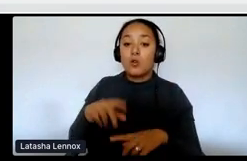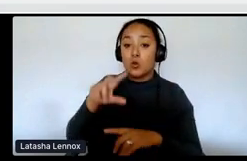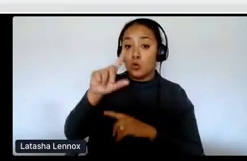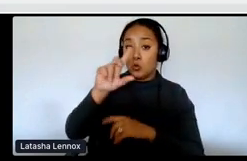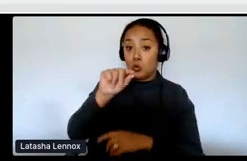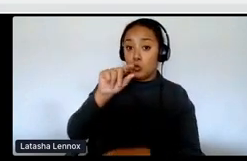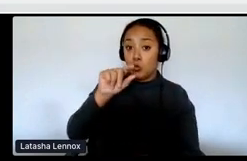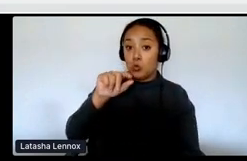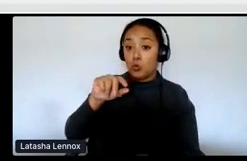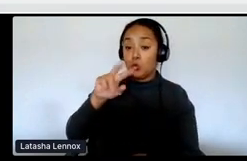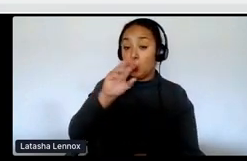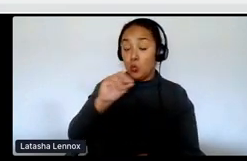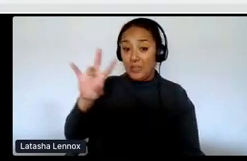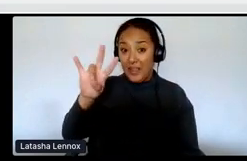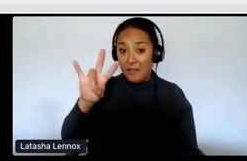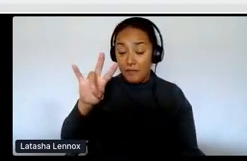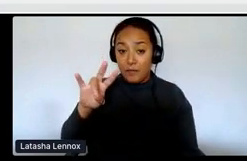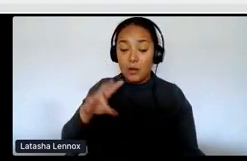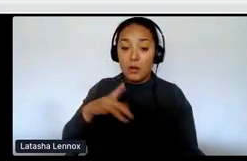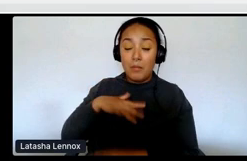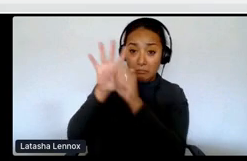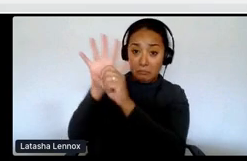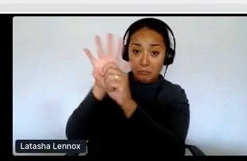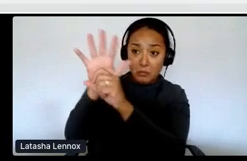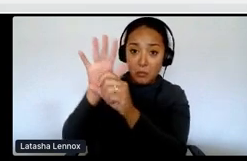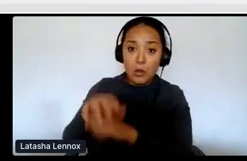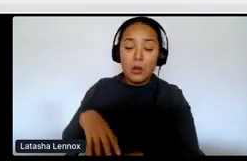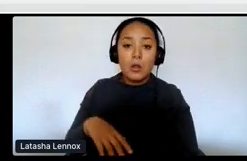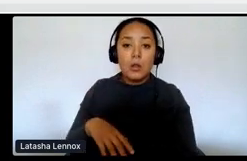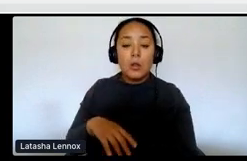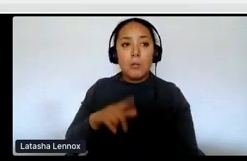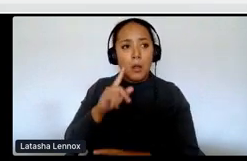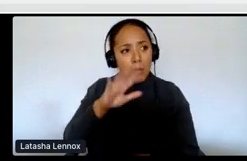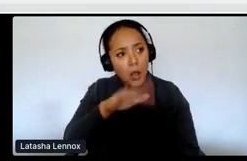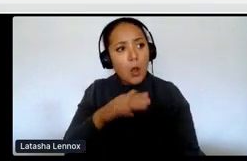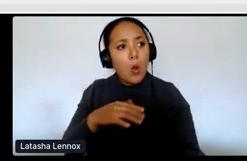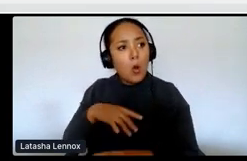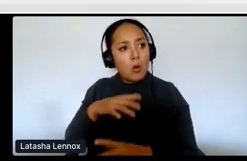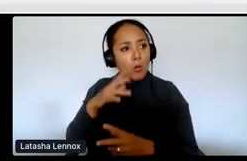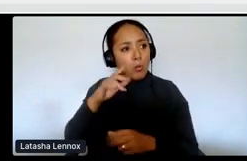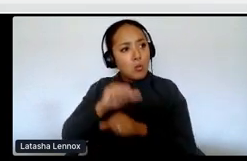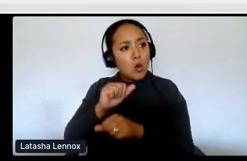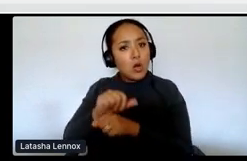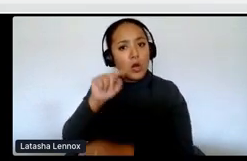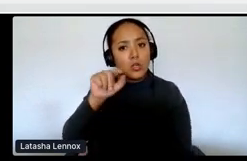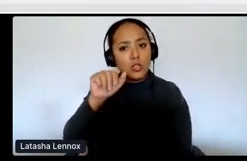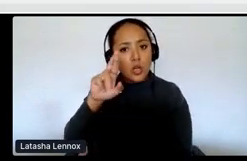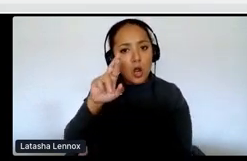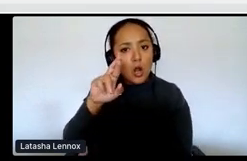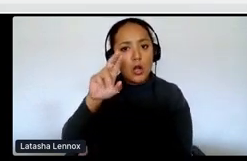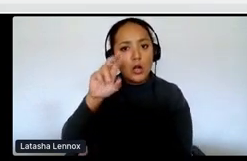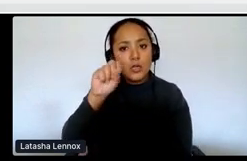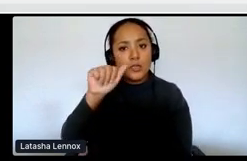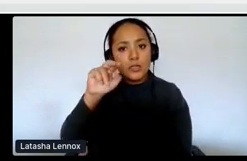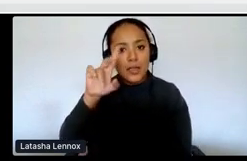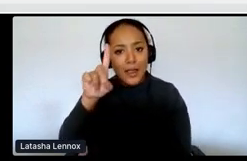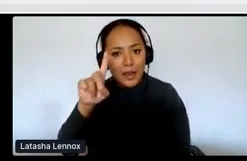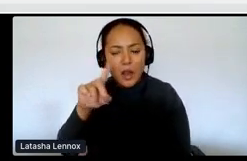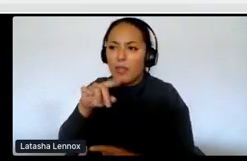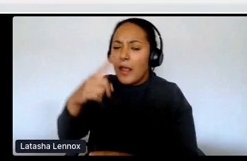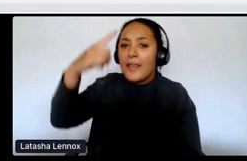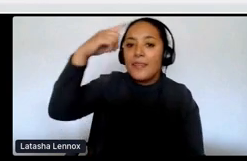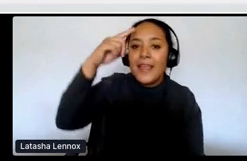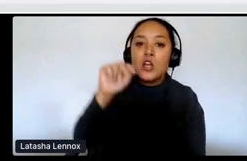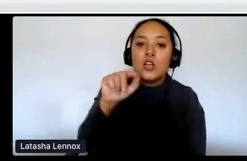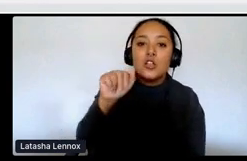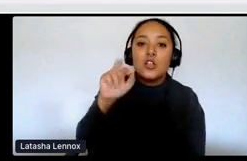I would say, what do you work on? I'd say, um, oh, tar sands issues. And they'd say, oh, like tar sands and Jane, like that movie Tarzan. And